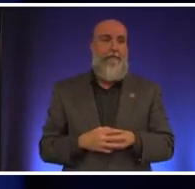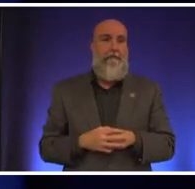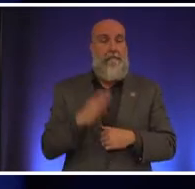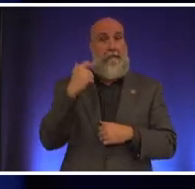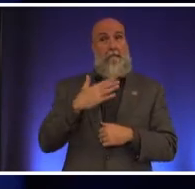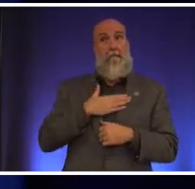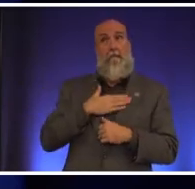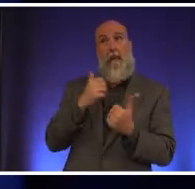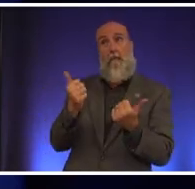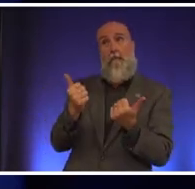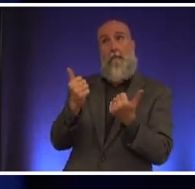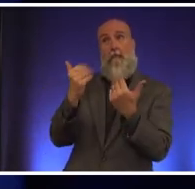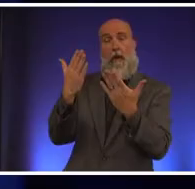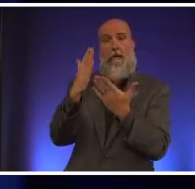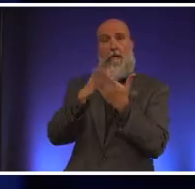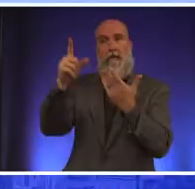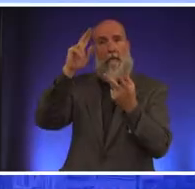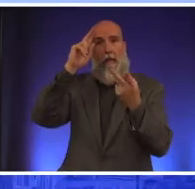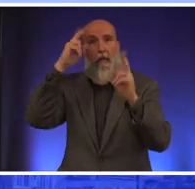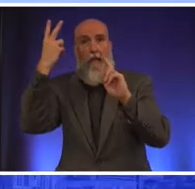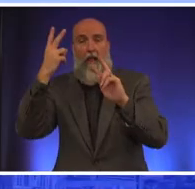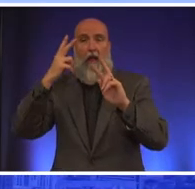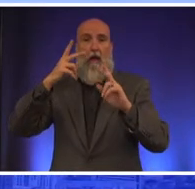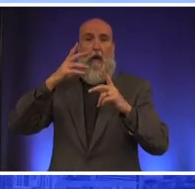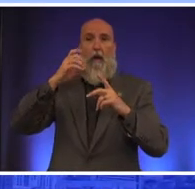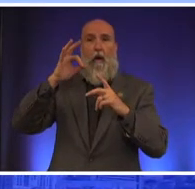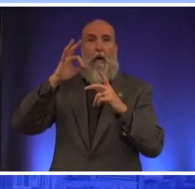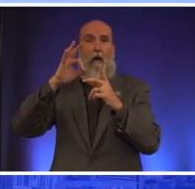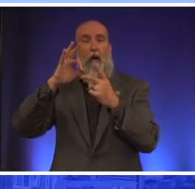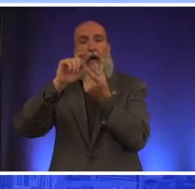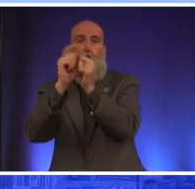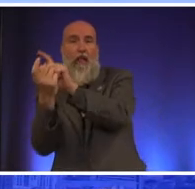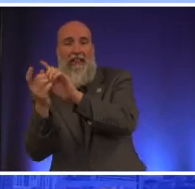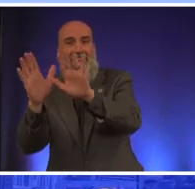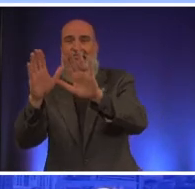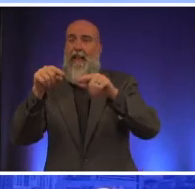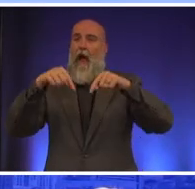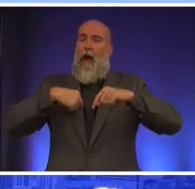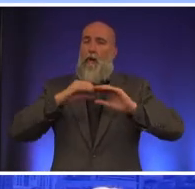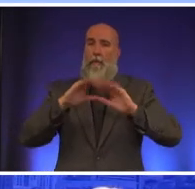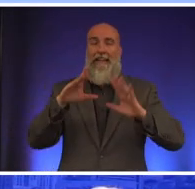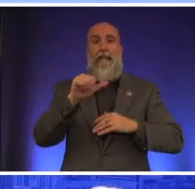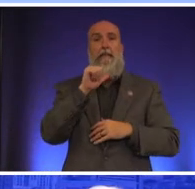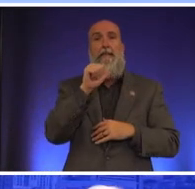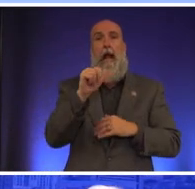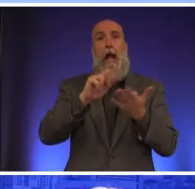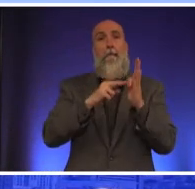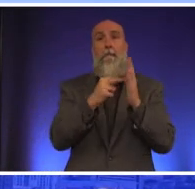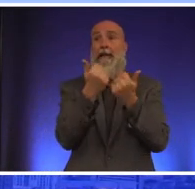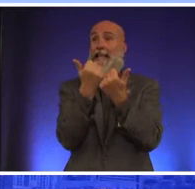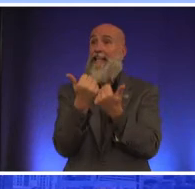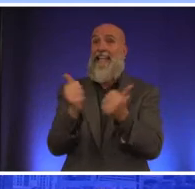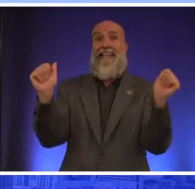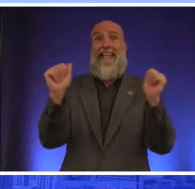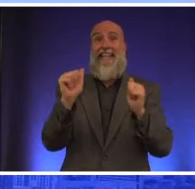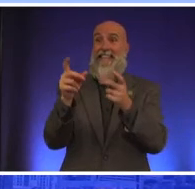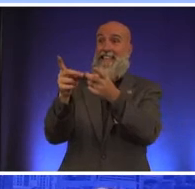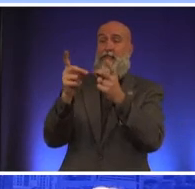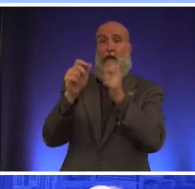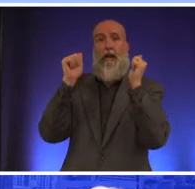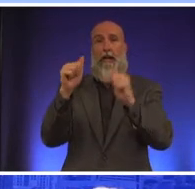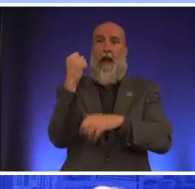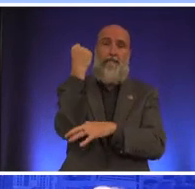proposal has been mischaracterized i want to be very clear this is not so that any district can veto something